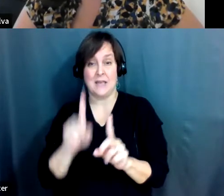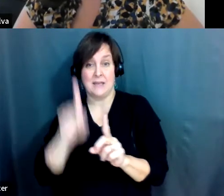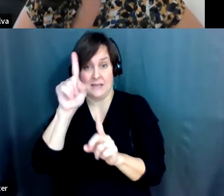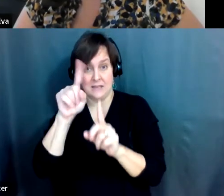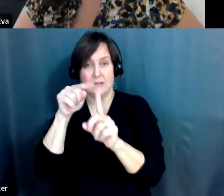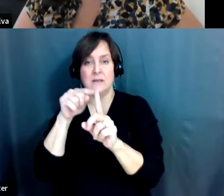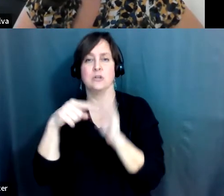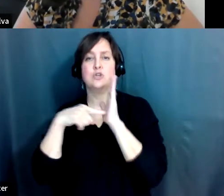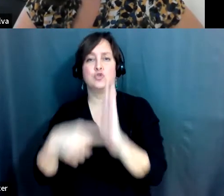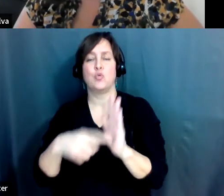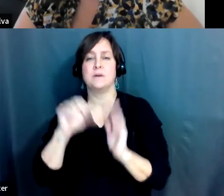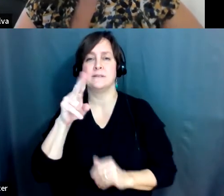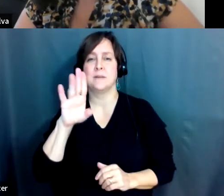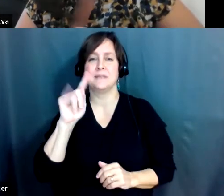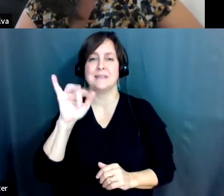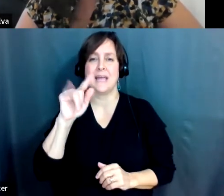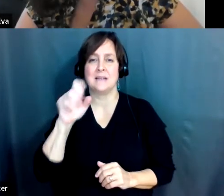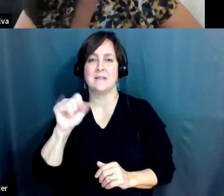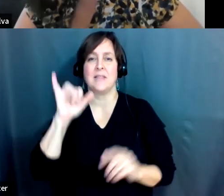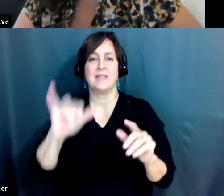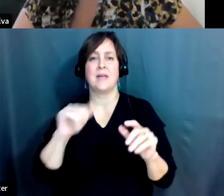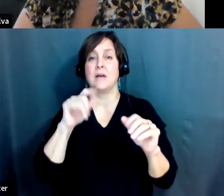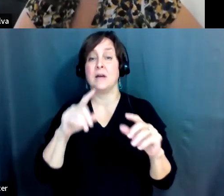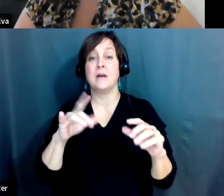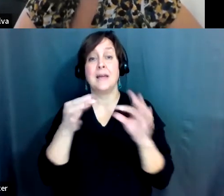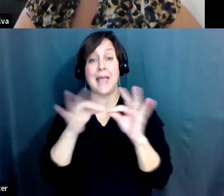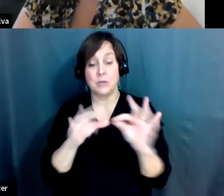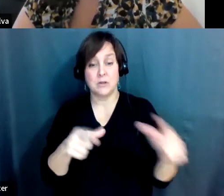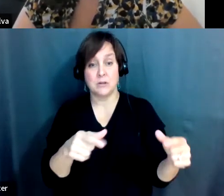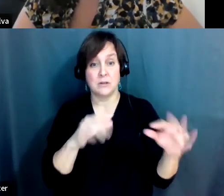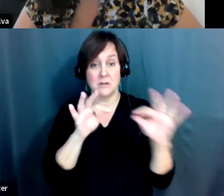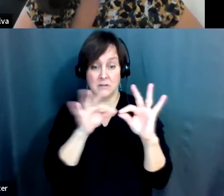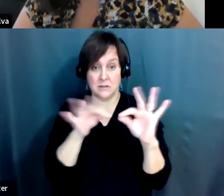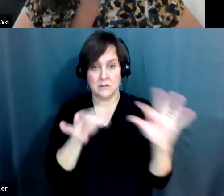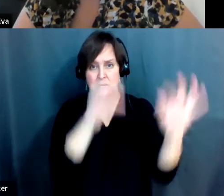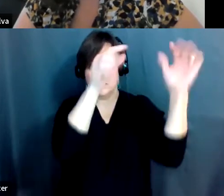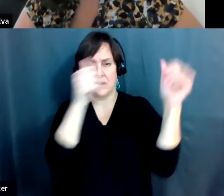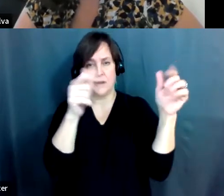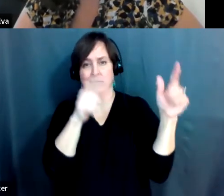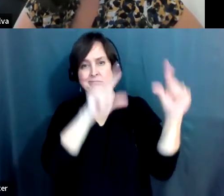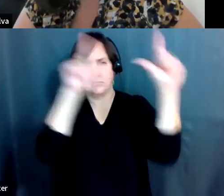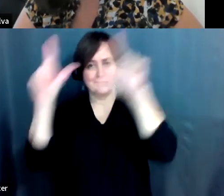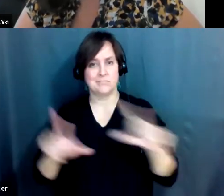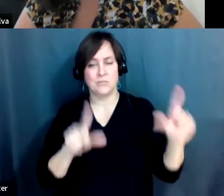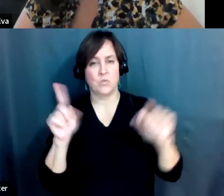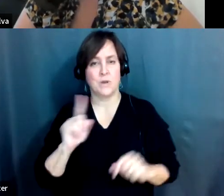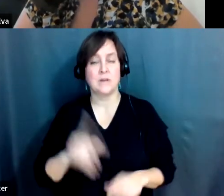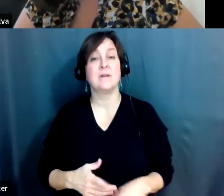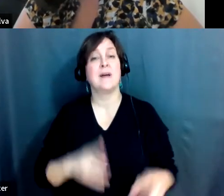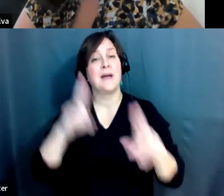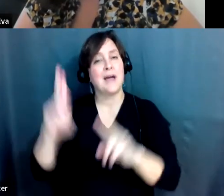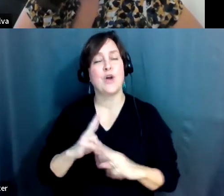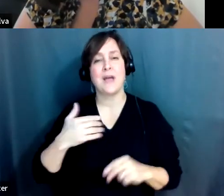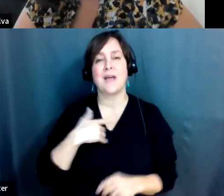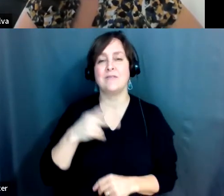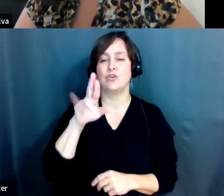and clicking show subtitles. You can drag the captions wherever you like on the screen. We are honored to have Christina Riley and Paula Meyer